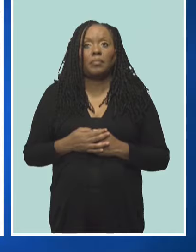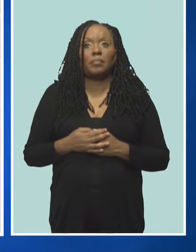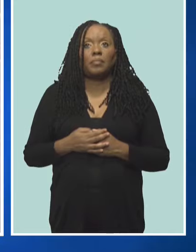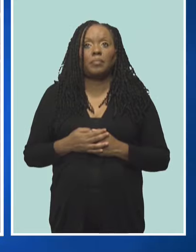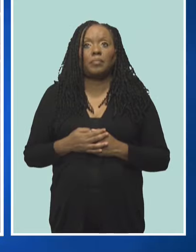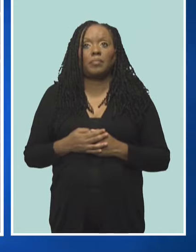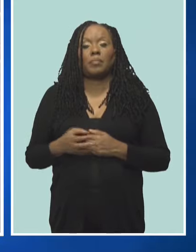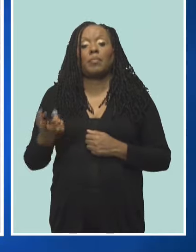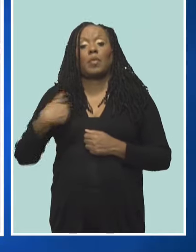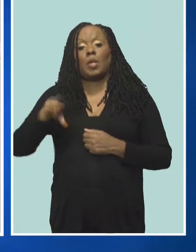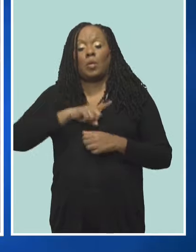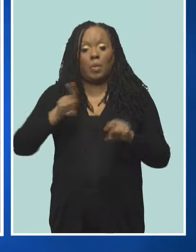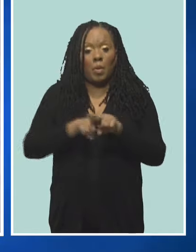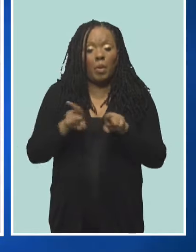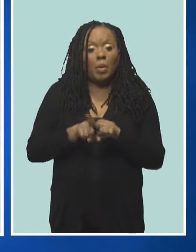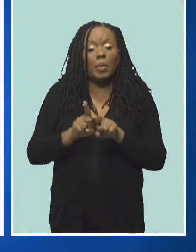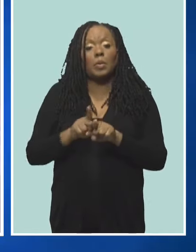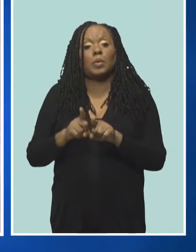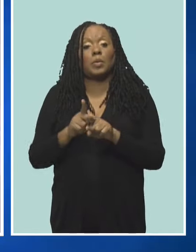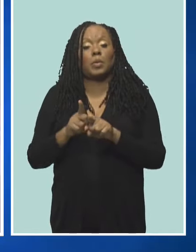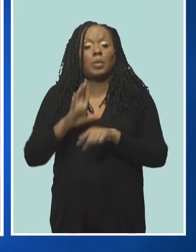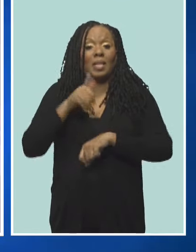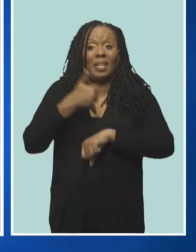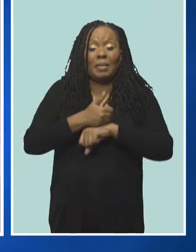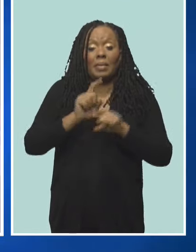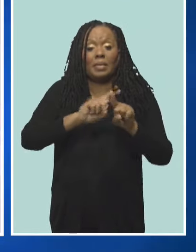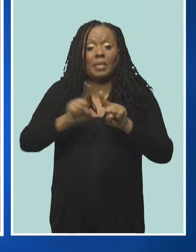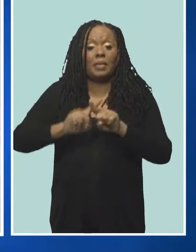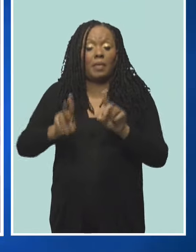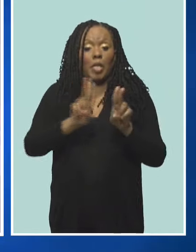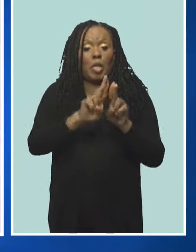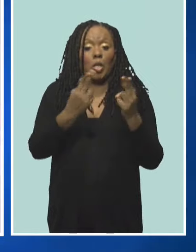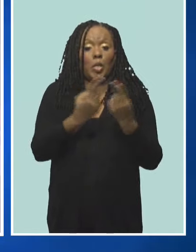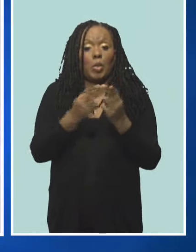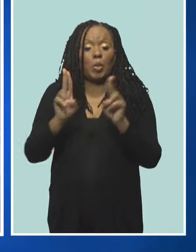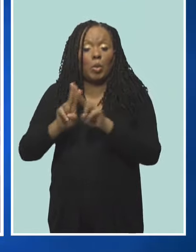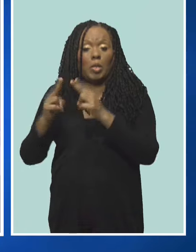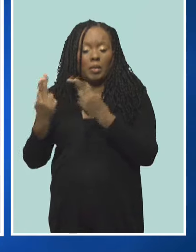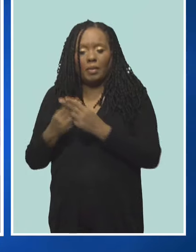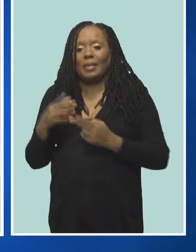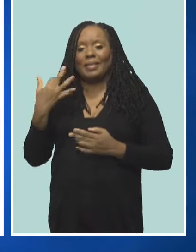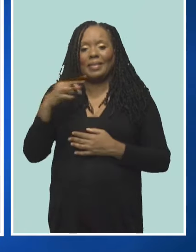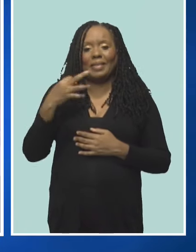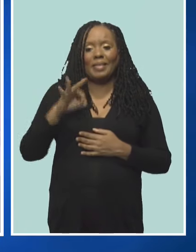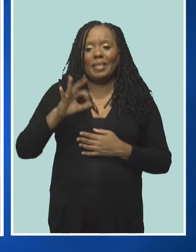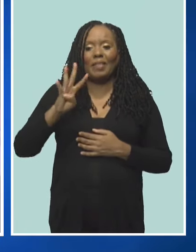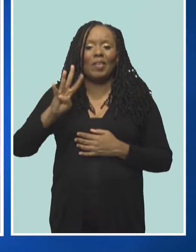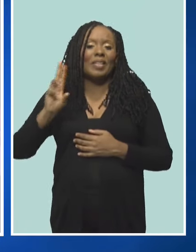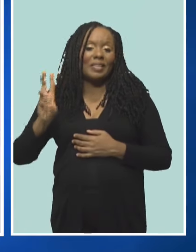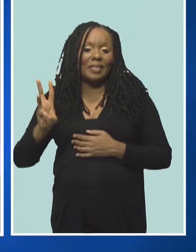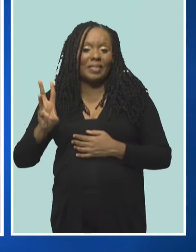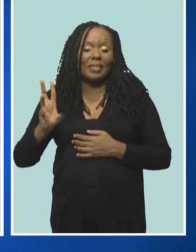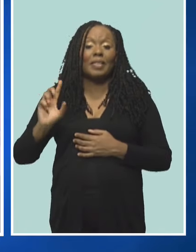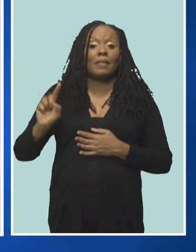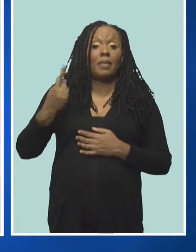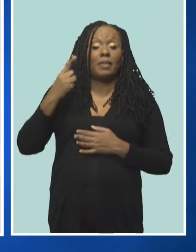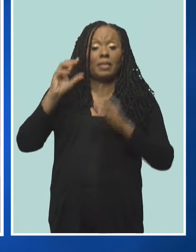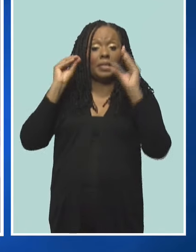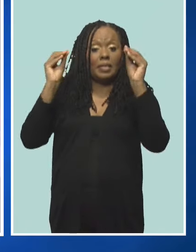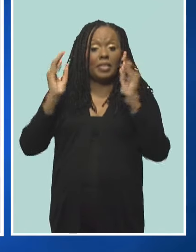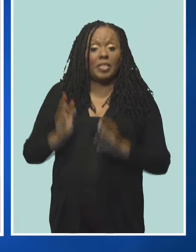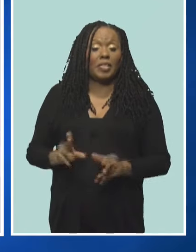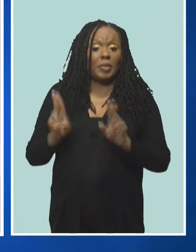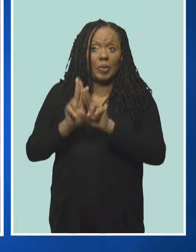we heard this evening, the precursor to the Barbados Secondary Teachers' Union in 1946, with the ability of women